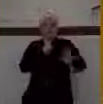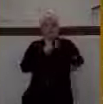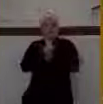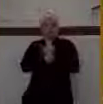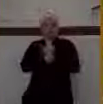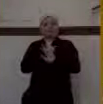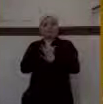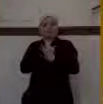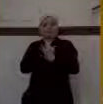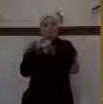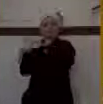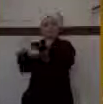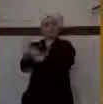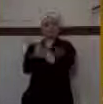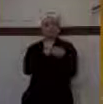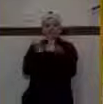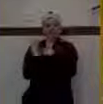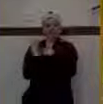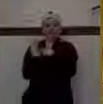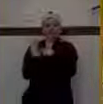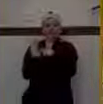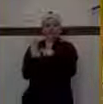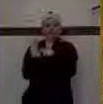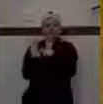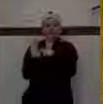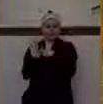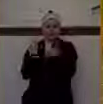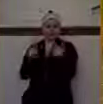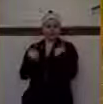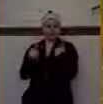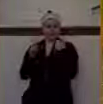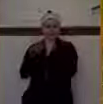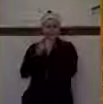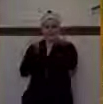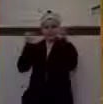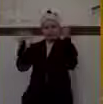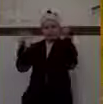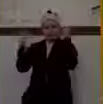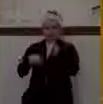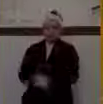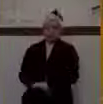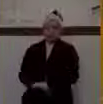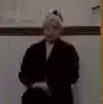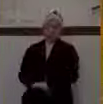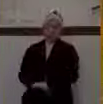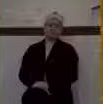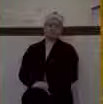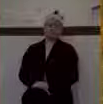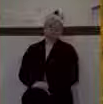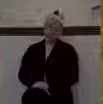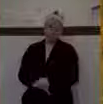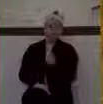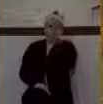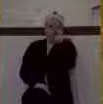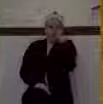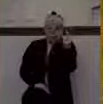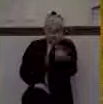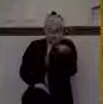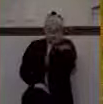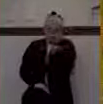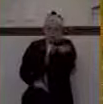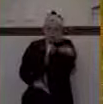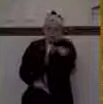pomp and the ceremony. And they would escort him back to the palace. Things look the same. In fact,